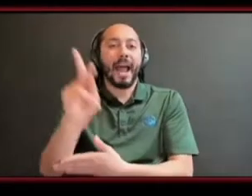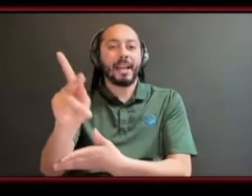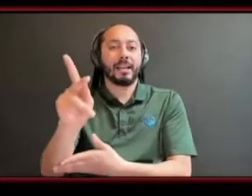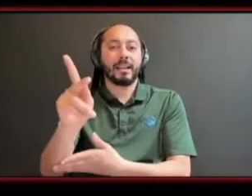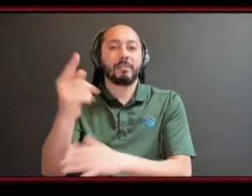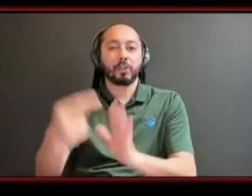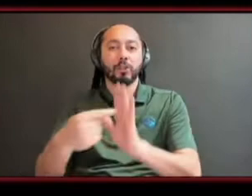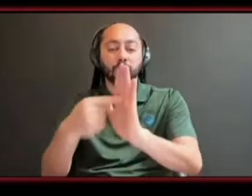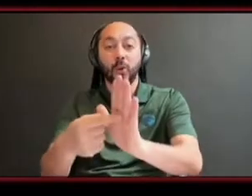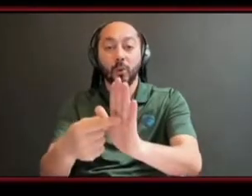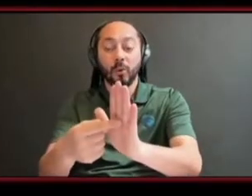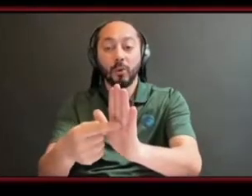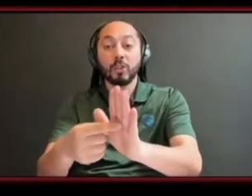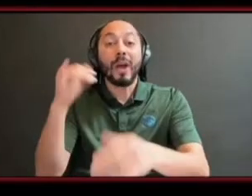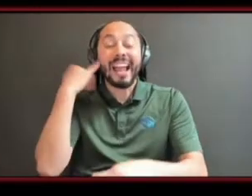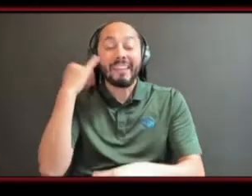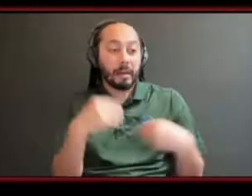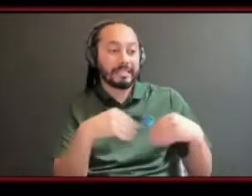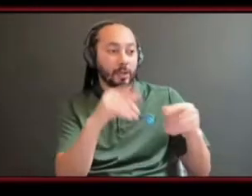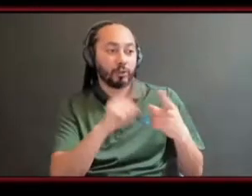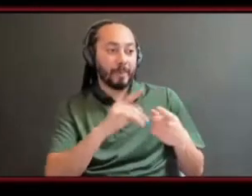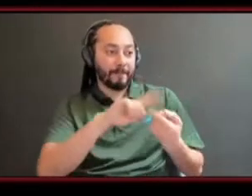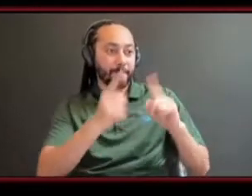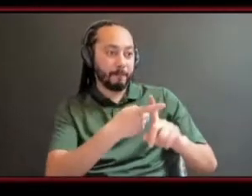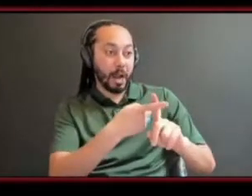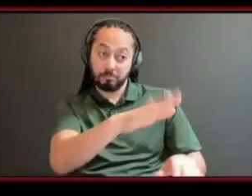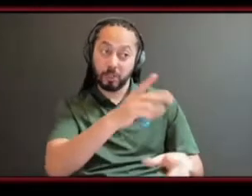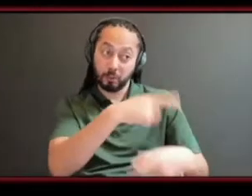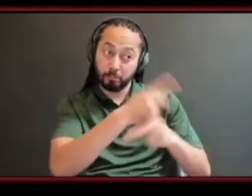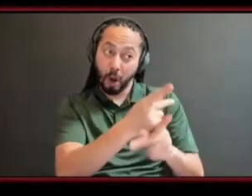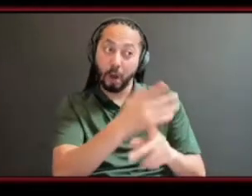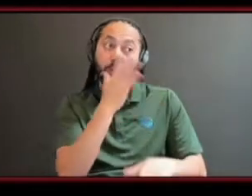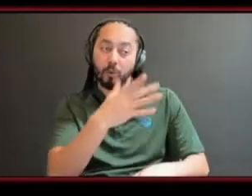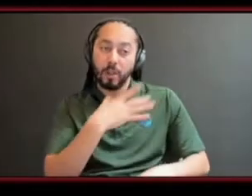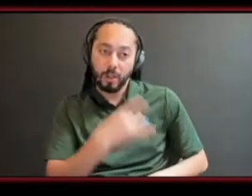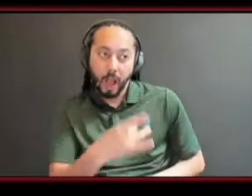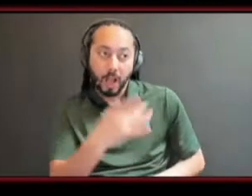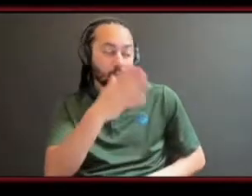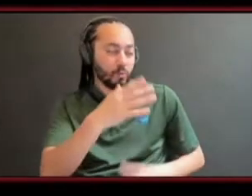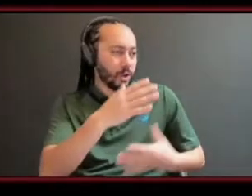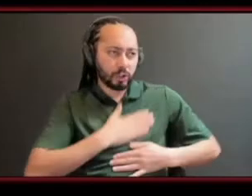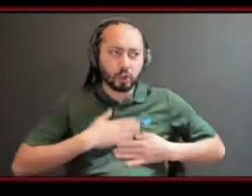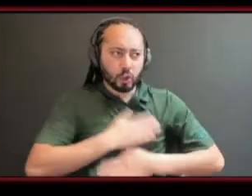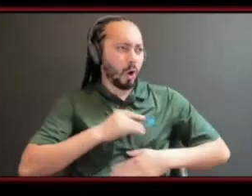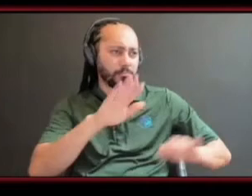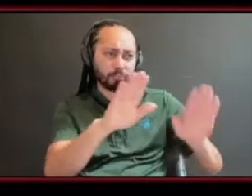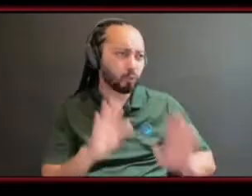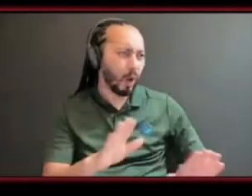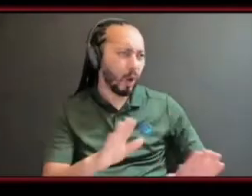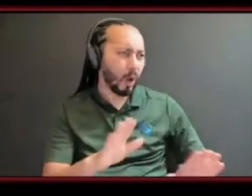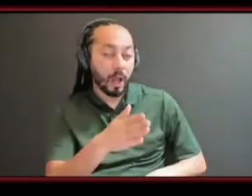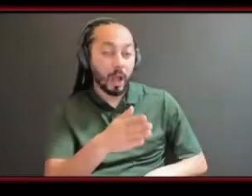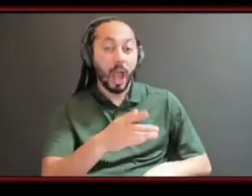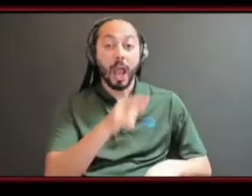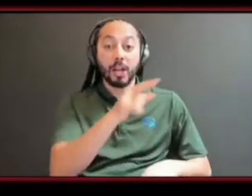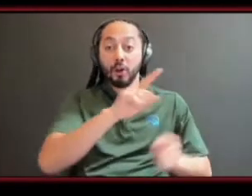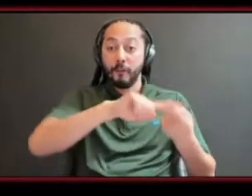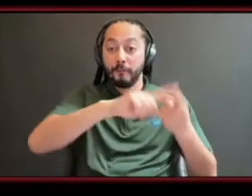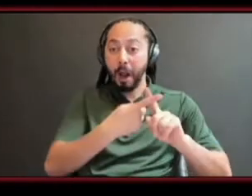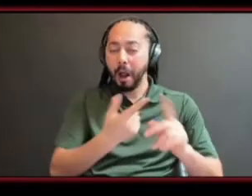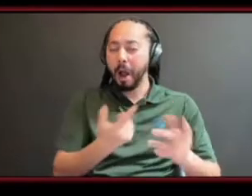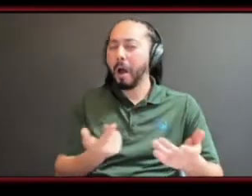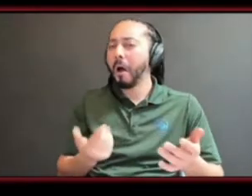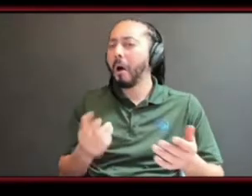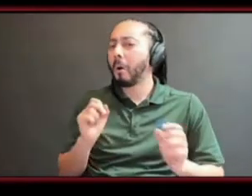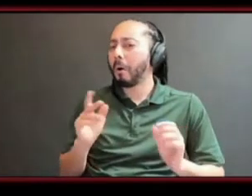to my friend i gotta let them know okay this is a sound product this product you're gonna like this you're gonna enjoy this product and then when they do buy the product and they're like damn